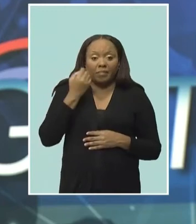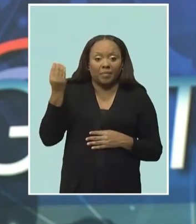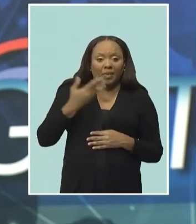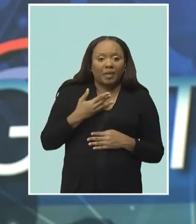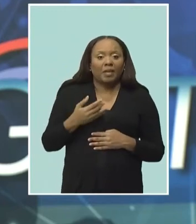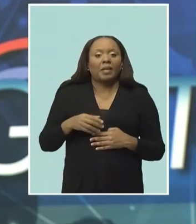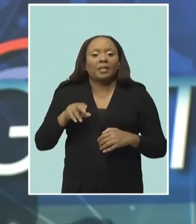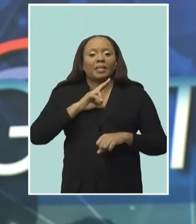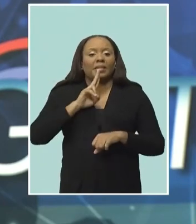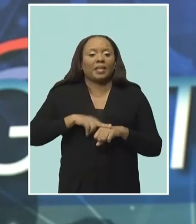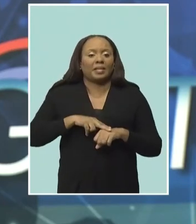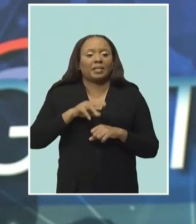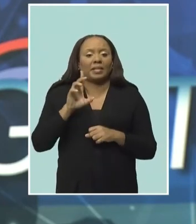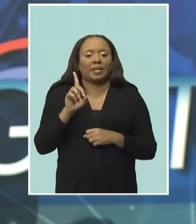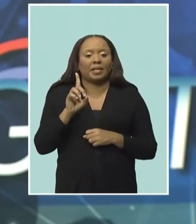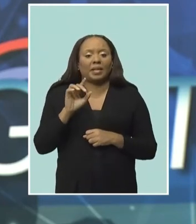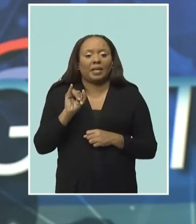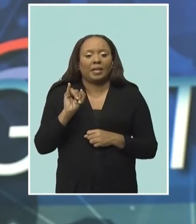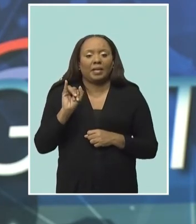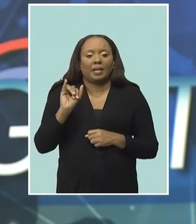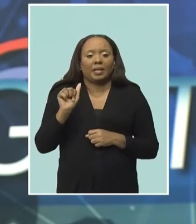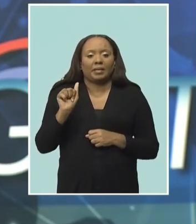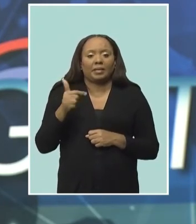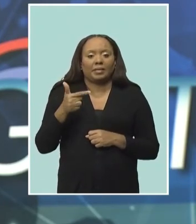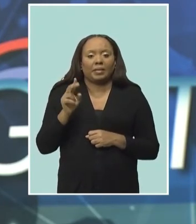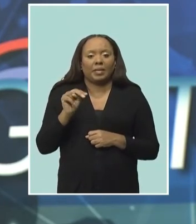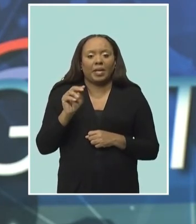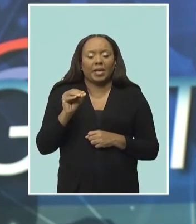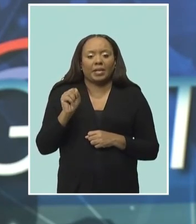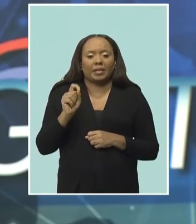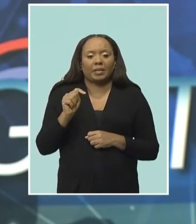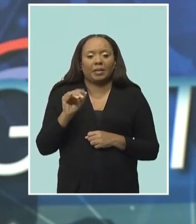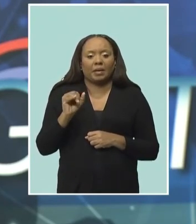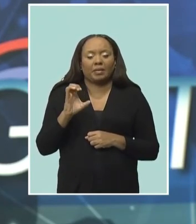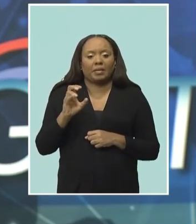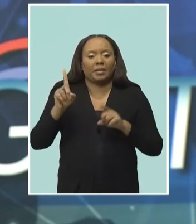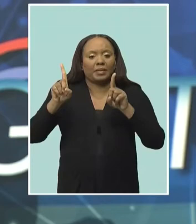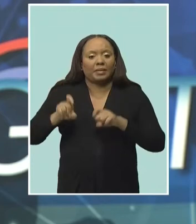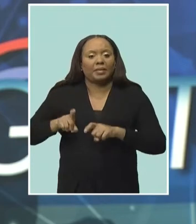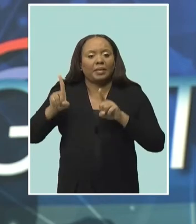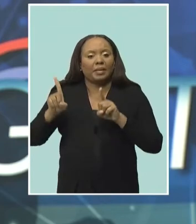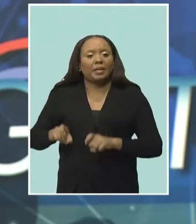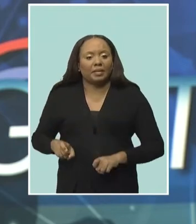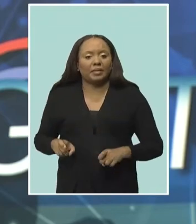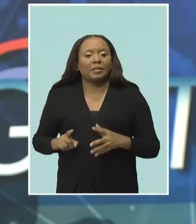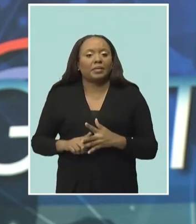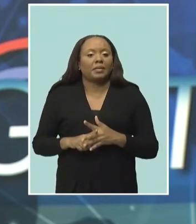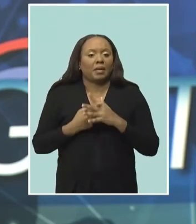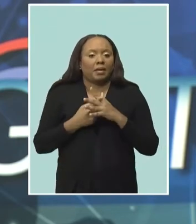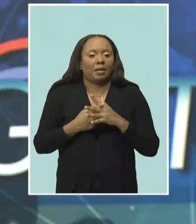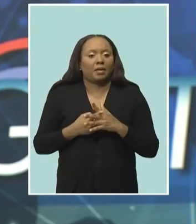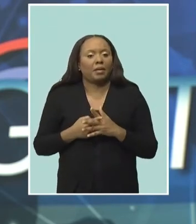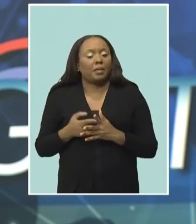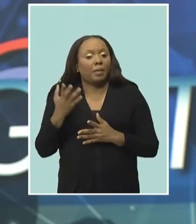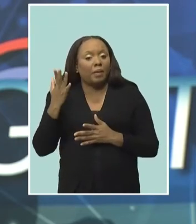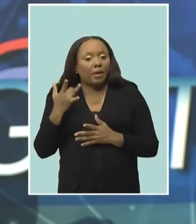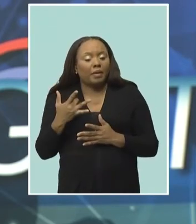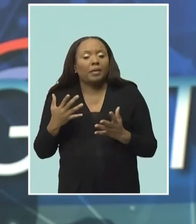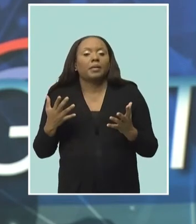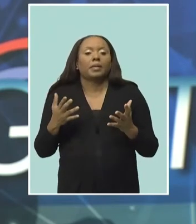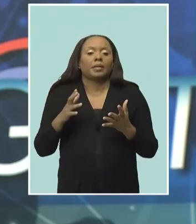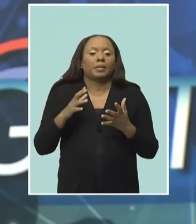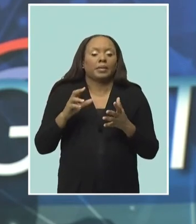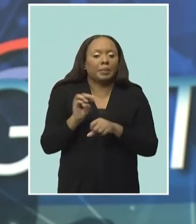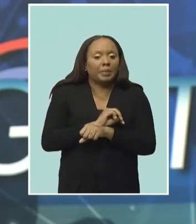diagnostic testing is to get underway across the island as the Ministry of Education seeks to understand the level of learning loss